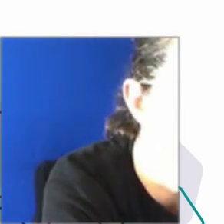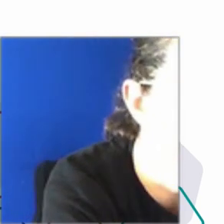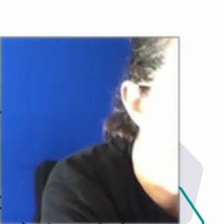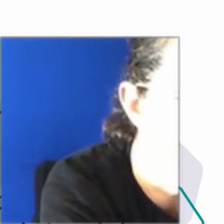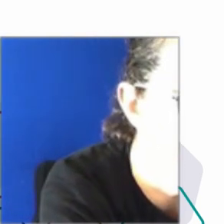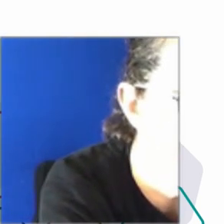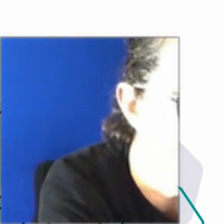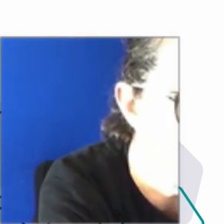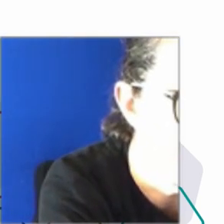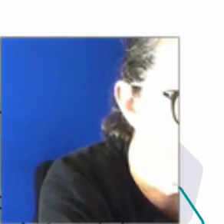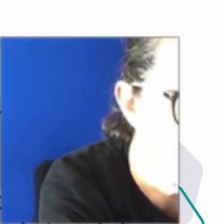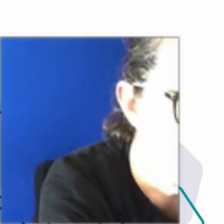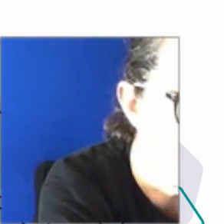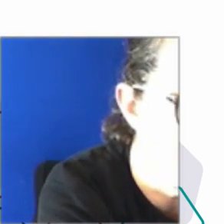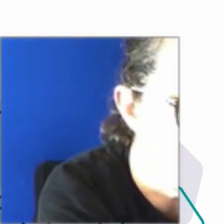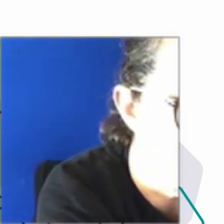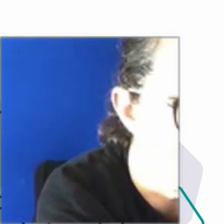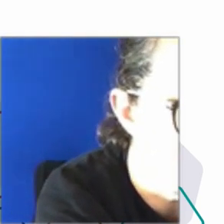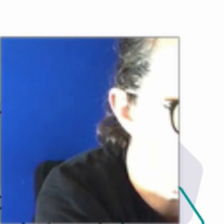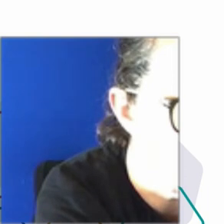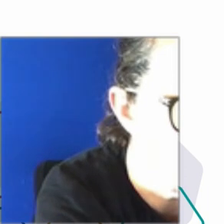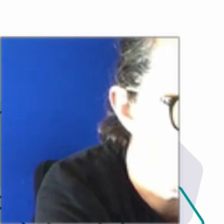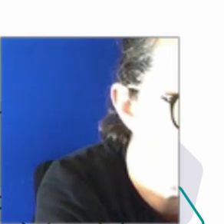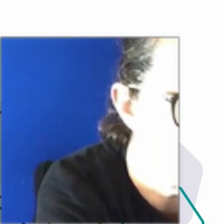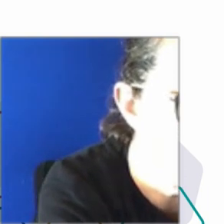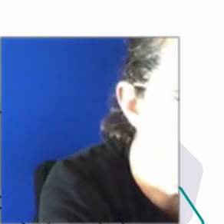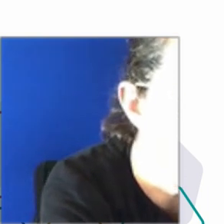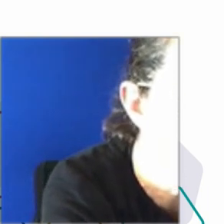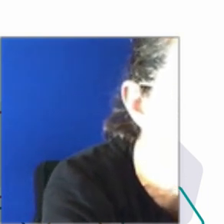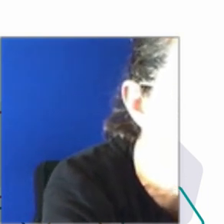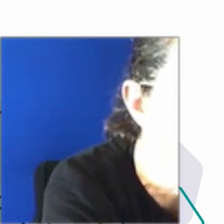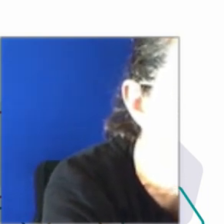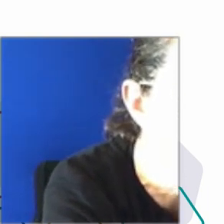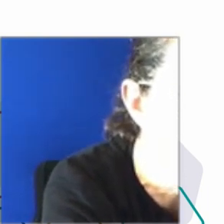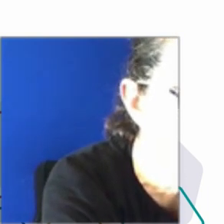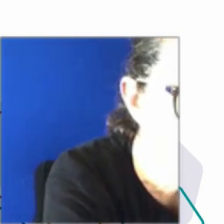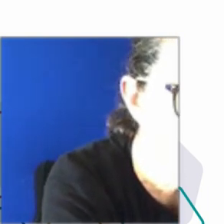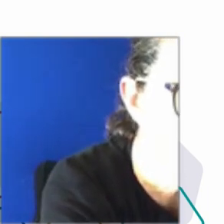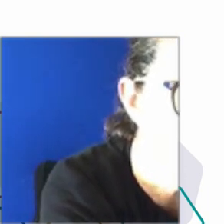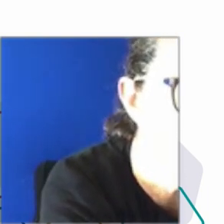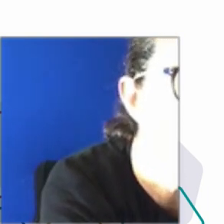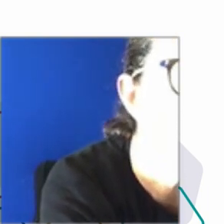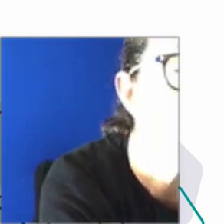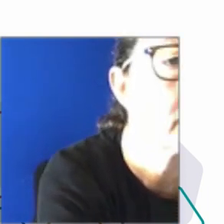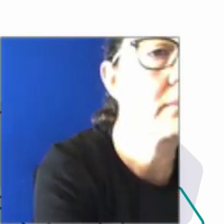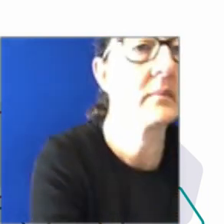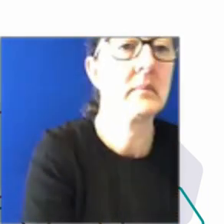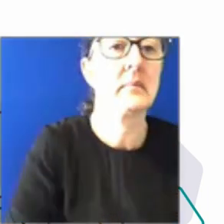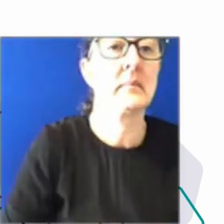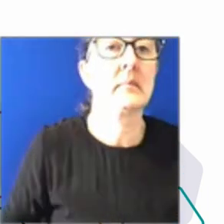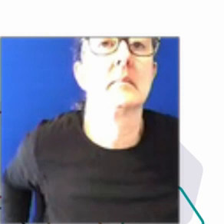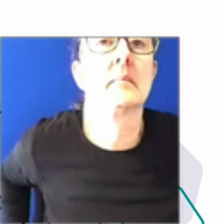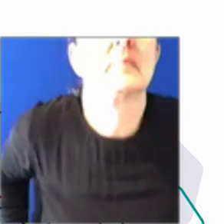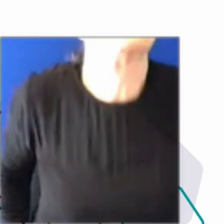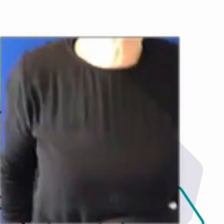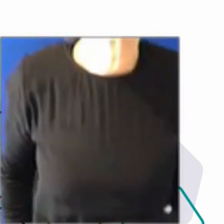we do need to learn from it and we do need to understand that, you know, we're not entirely done with COVID. I hope we're entirely done with lockdowns, but